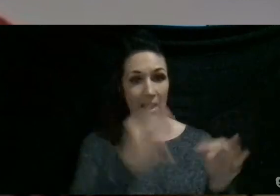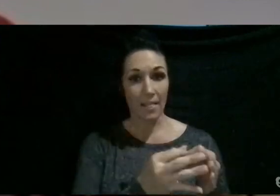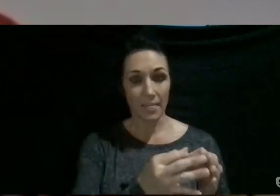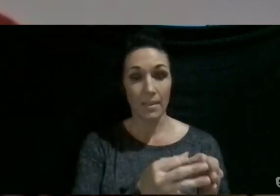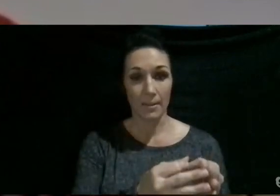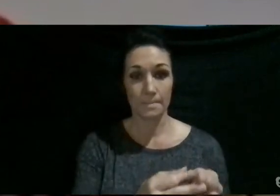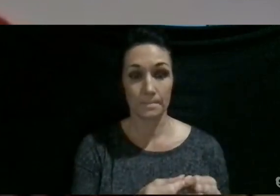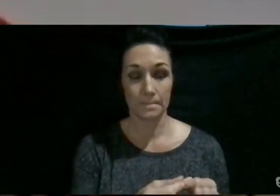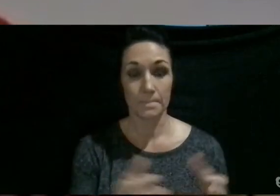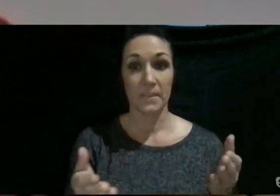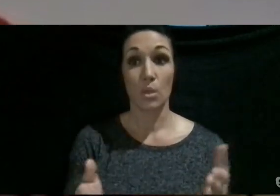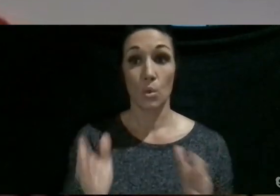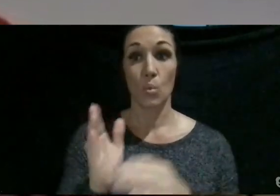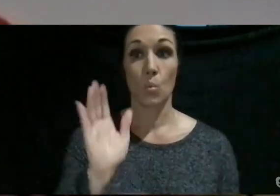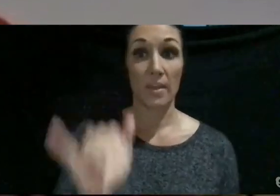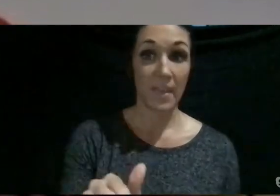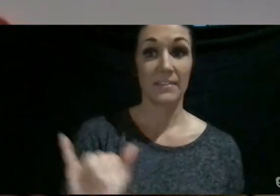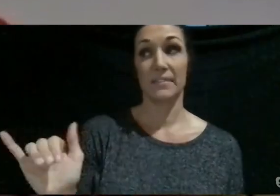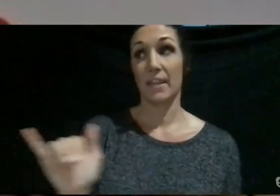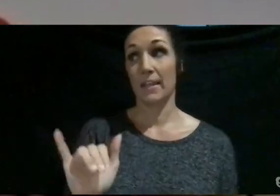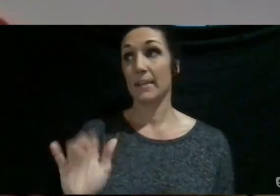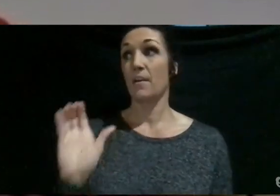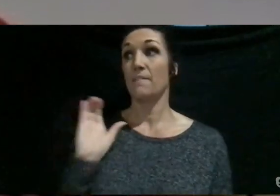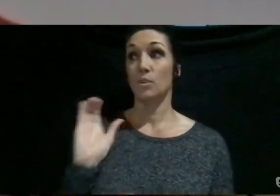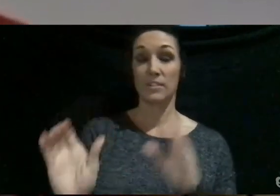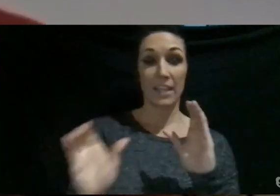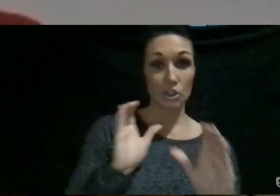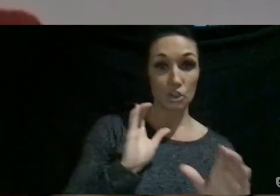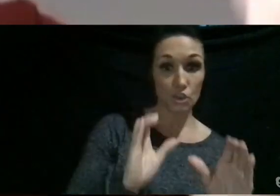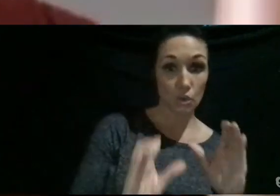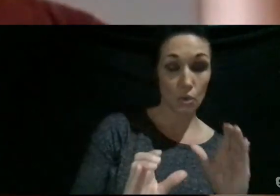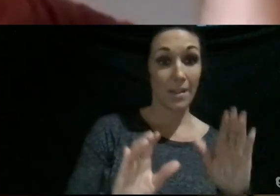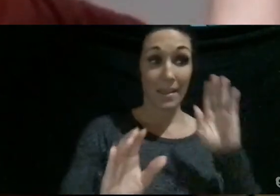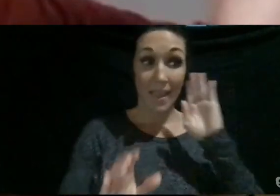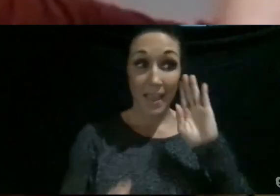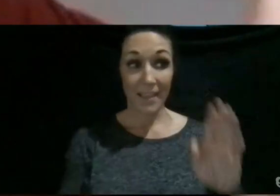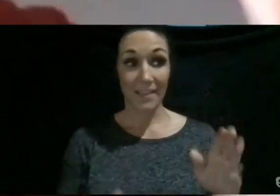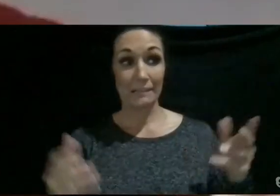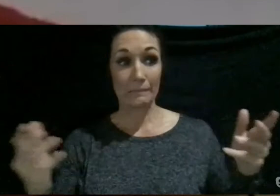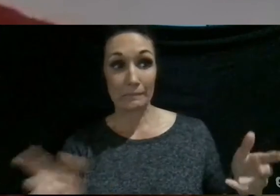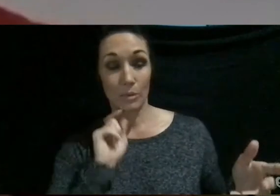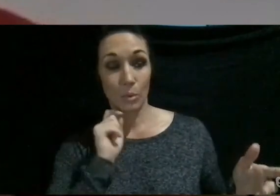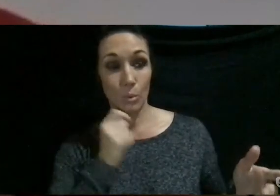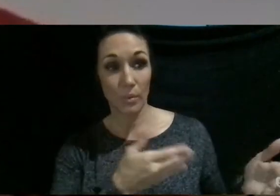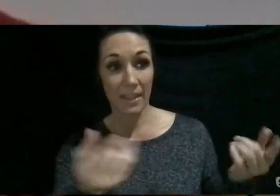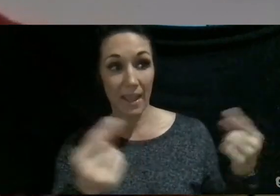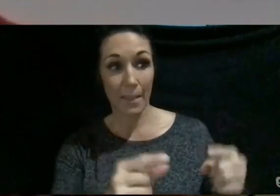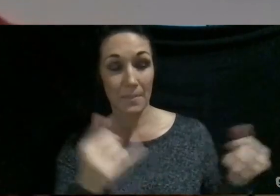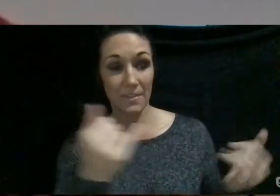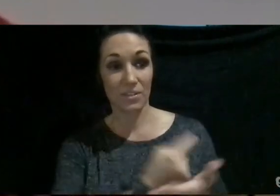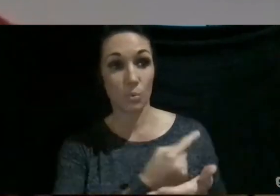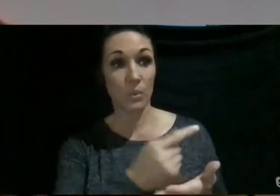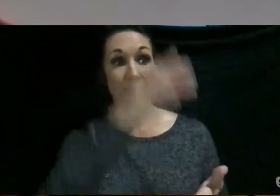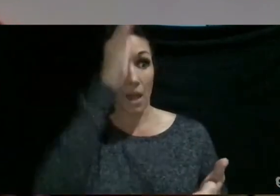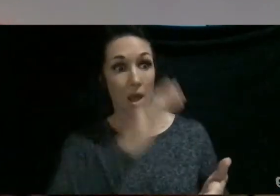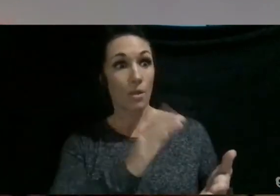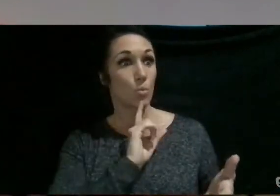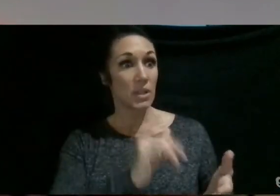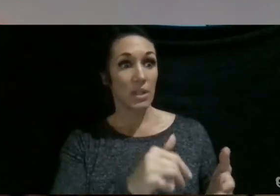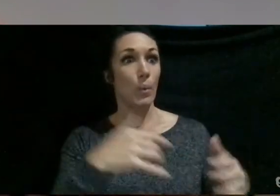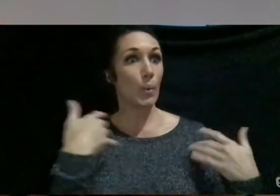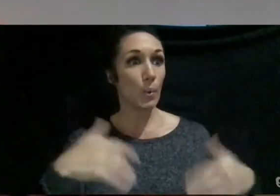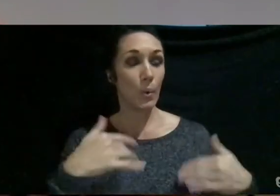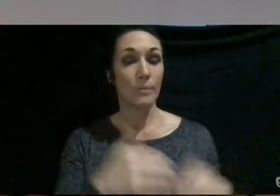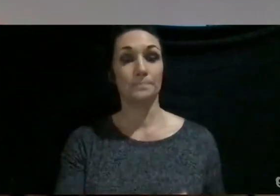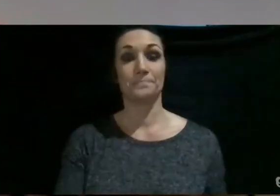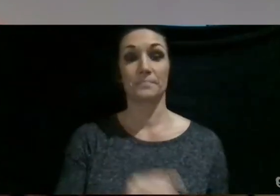is just like conversational of like, hey, guys, this really cool thing happened to me this week, God did this amazing thing. But what if